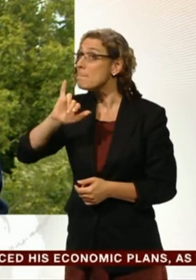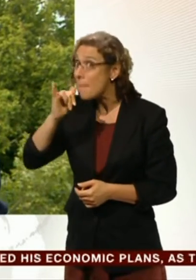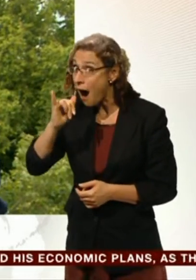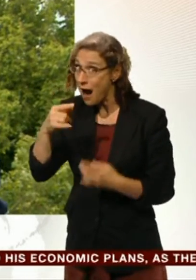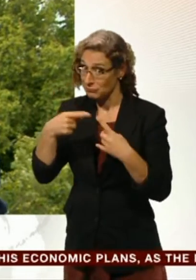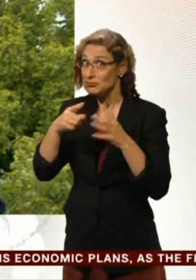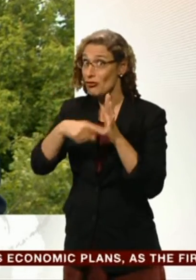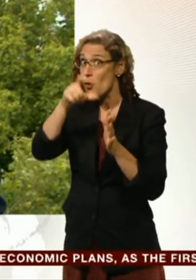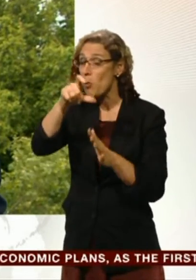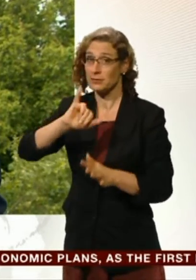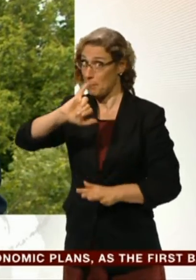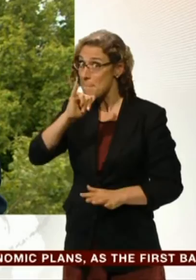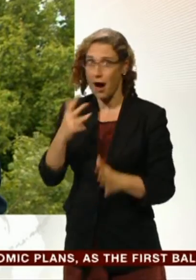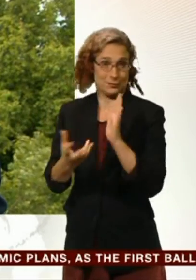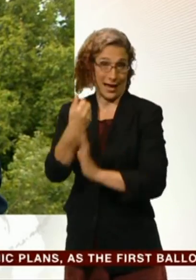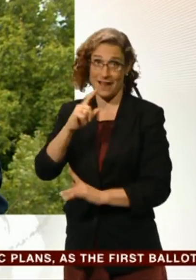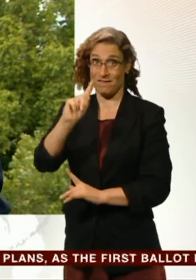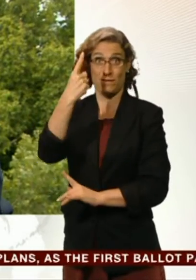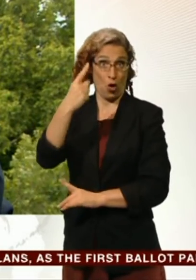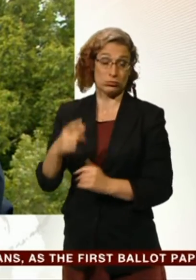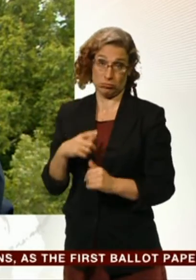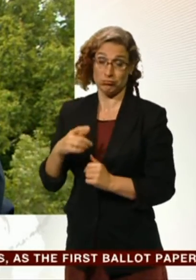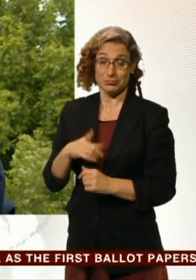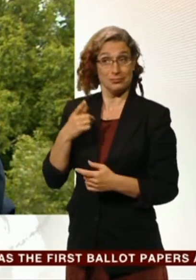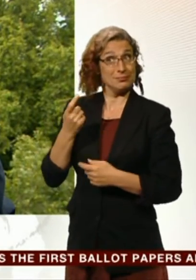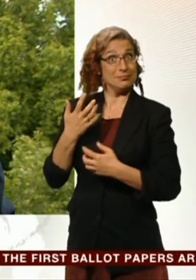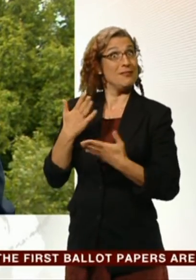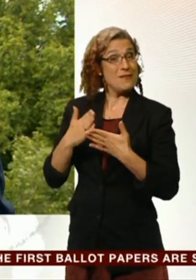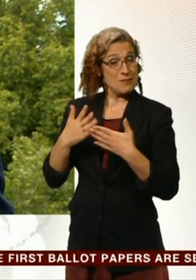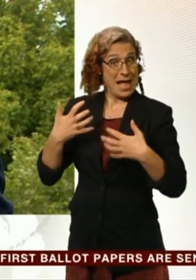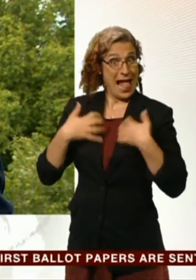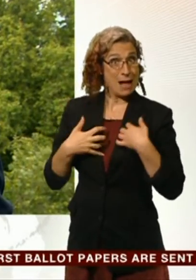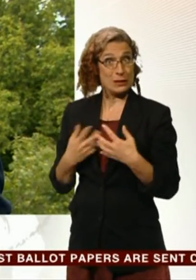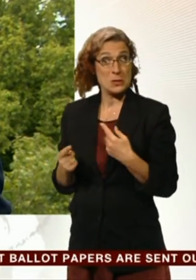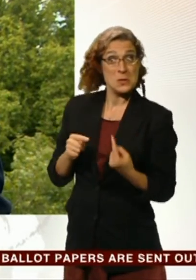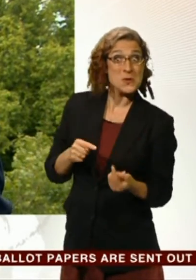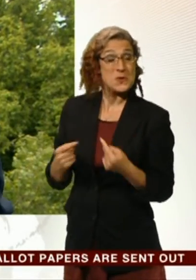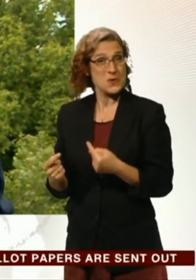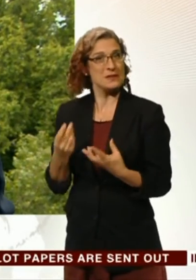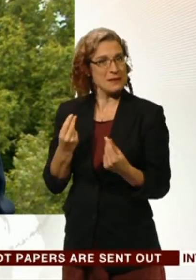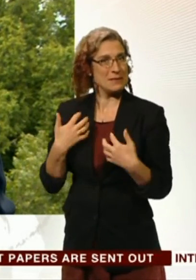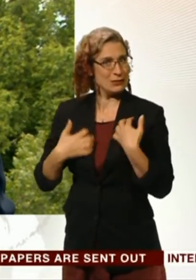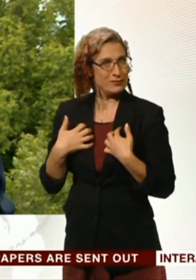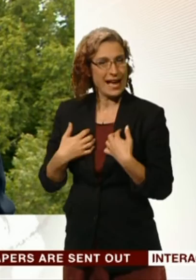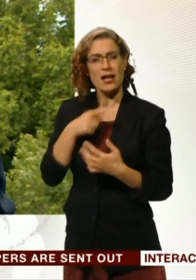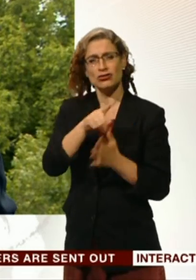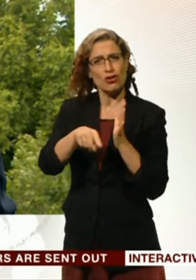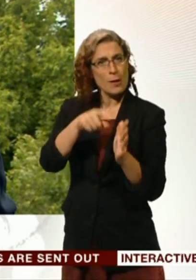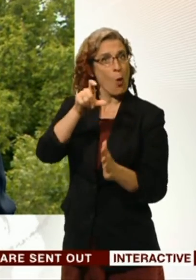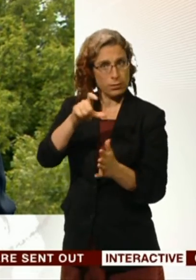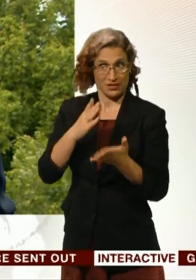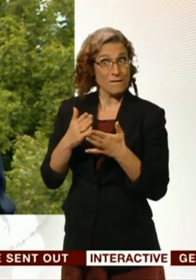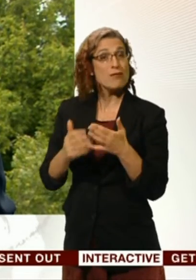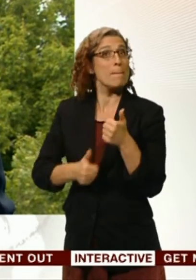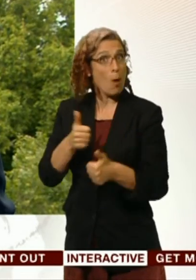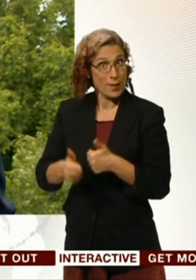to show just how central he's come to the whole campaign. It's a real quandary with someone as apparently popular as Jeremy Corbyn in